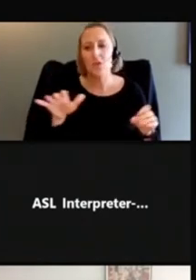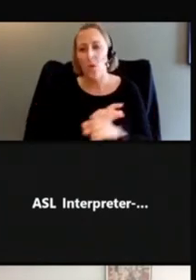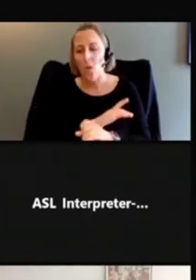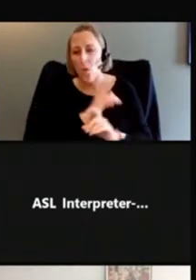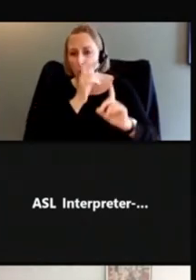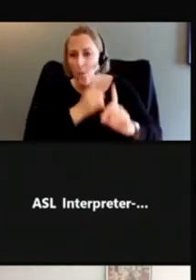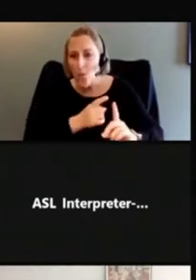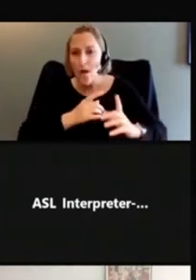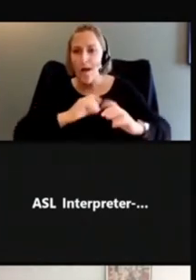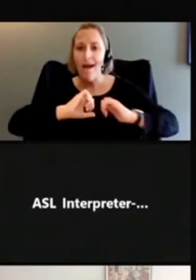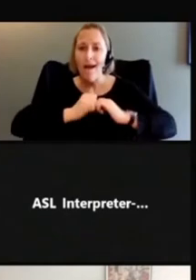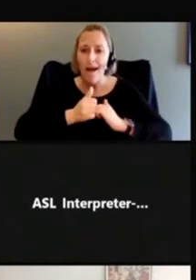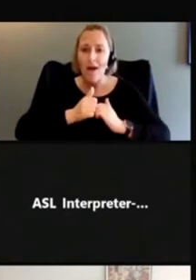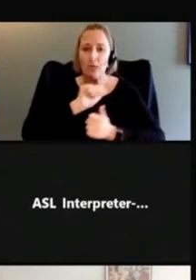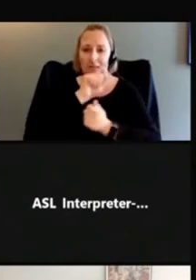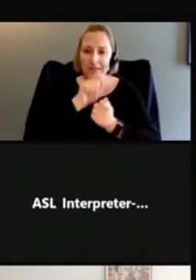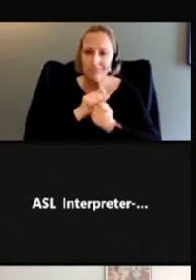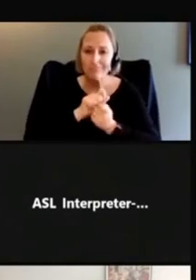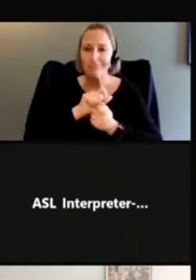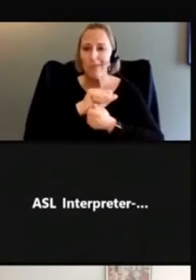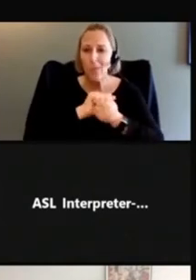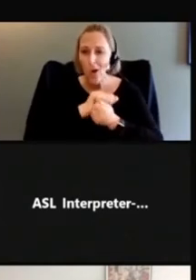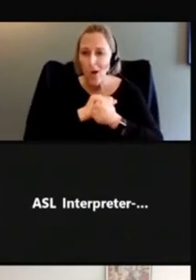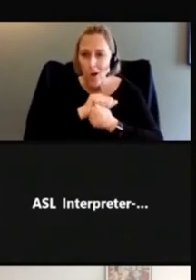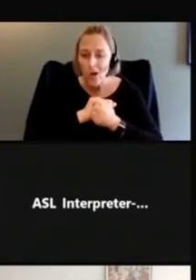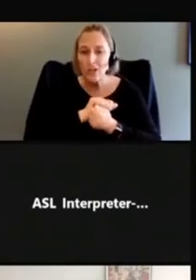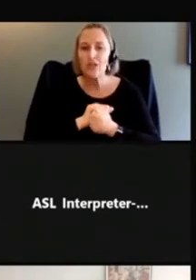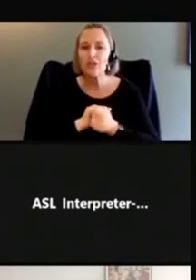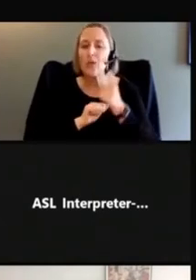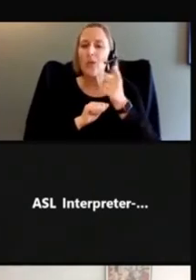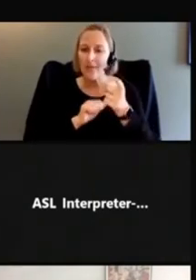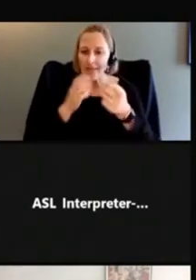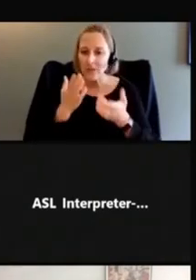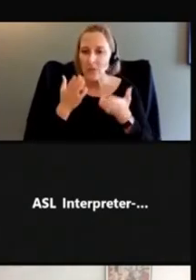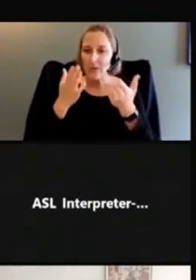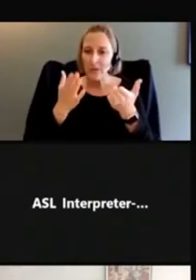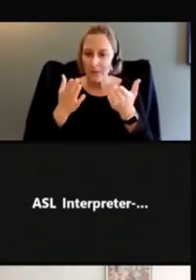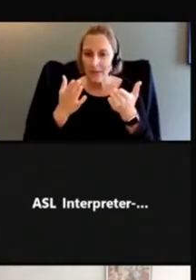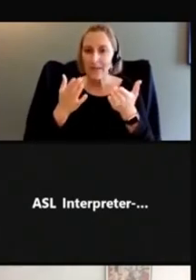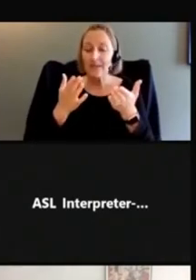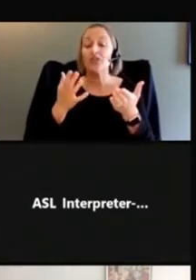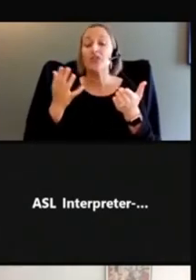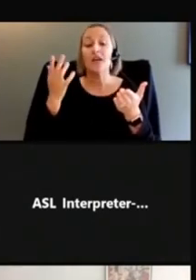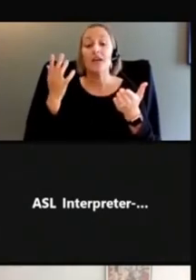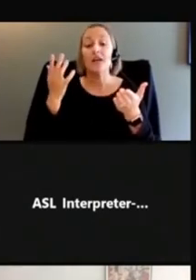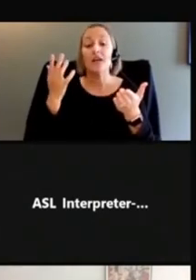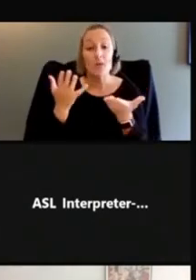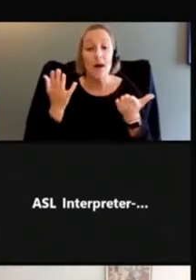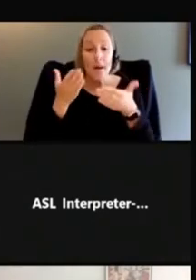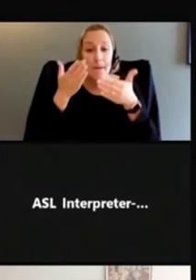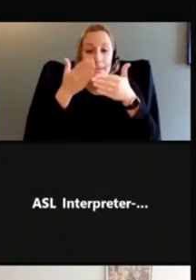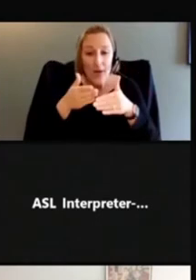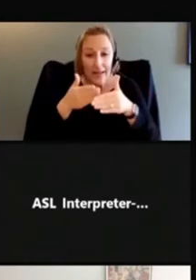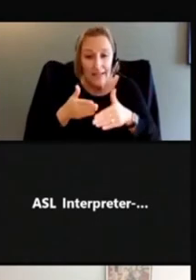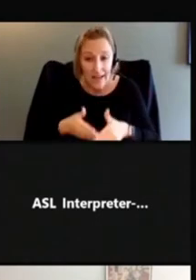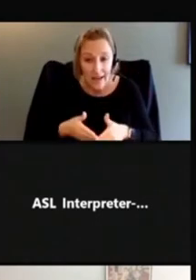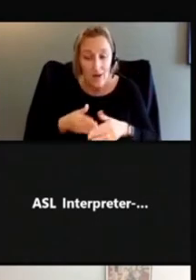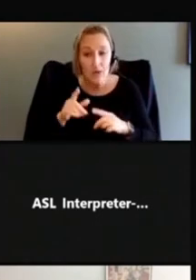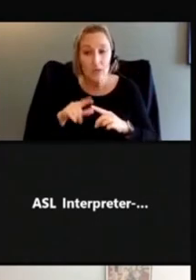properly washing your hands. So this recommendation to break down complex actions into steps helps